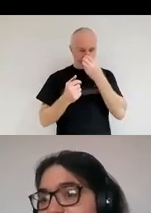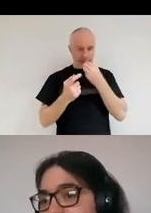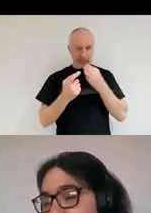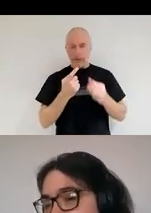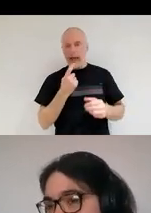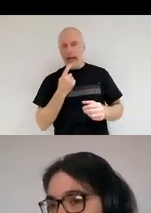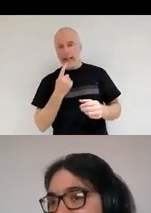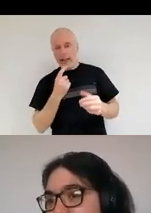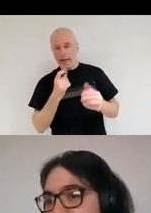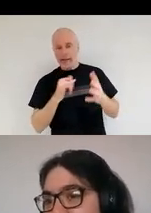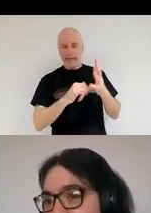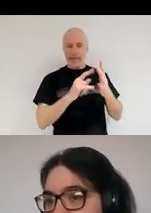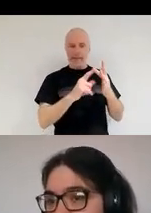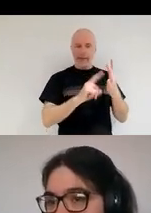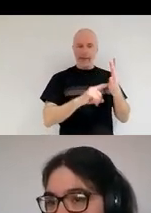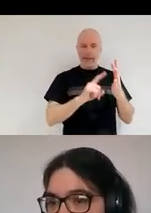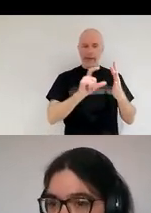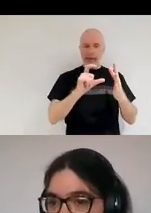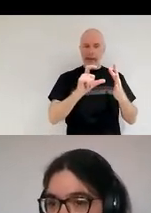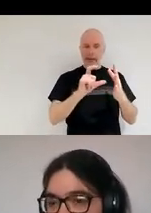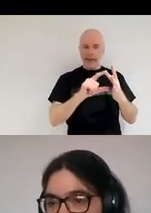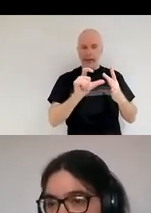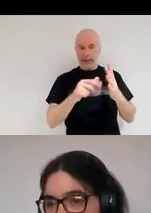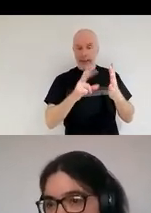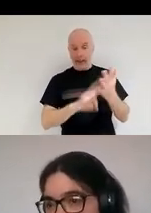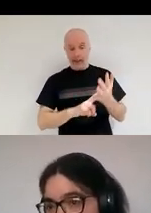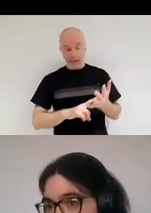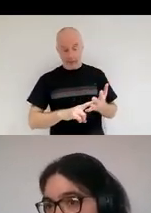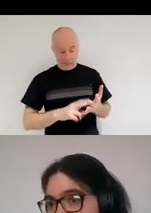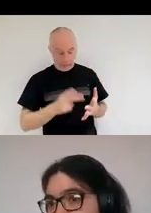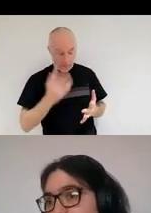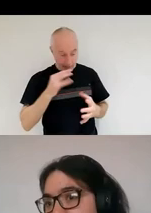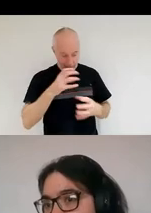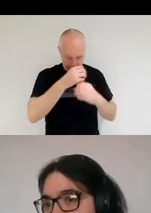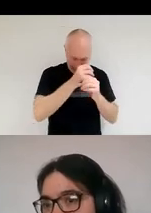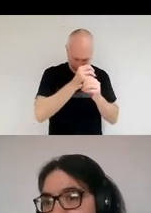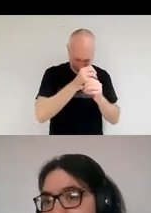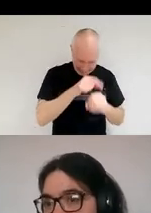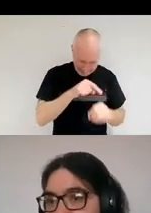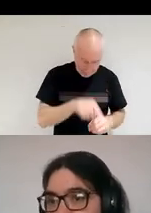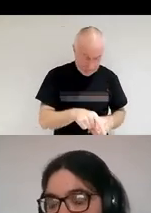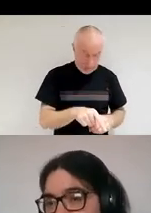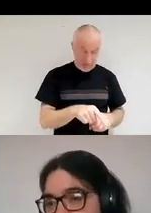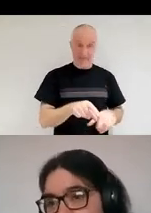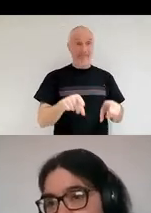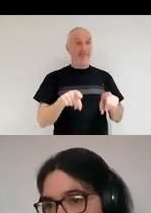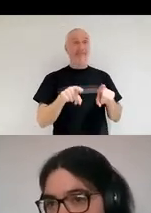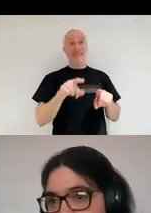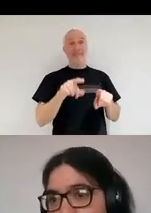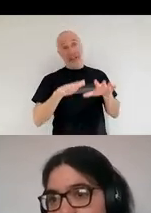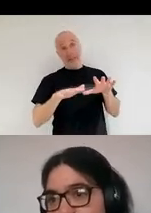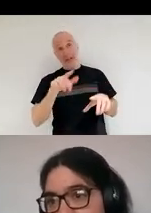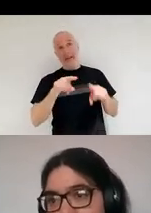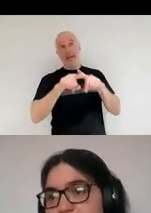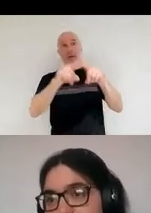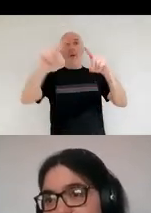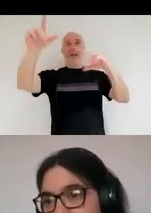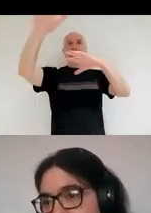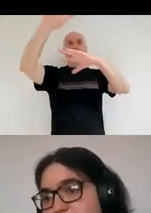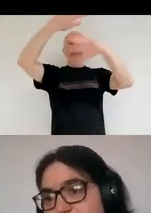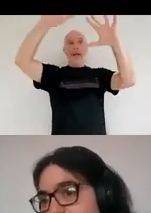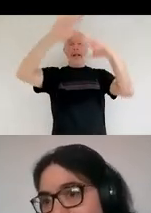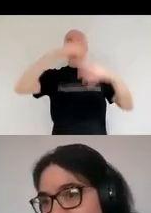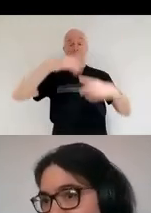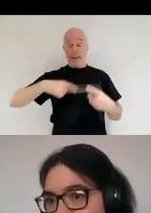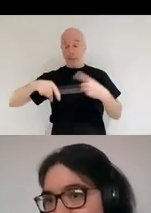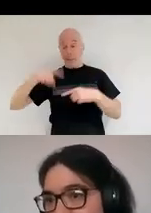like the dust that we find in space in lots of ways. I mean, we think that planets like the earth were just made by